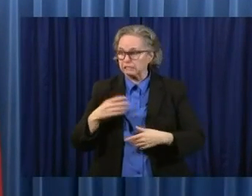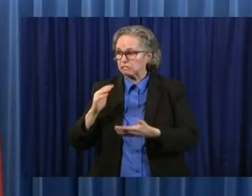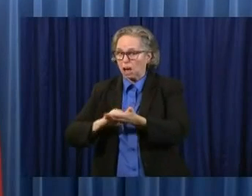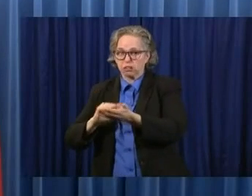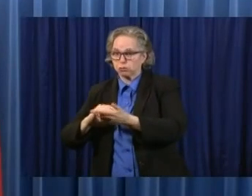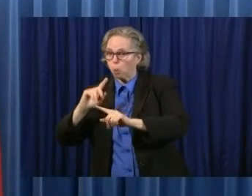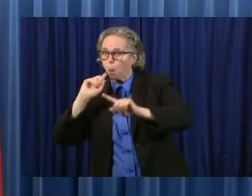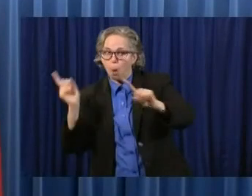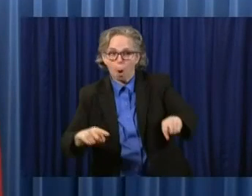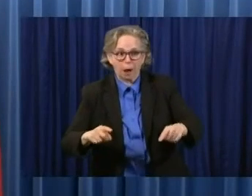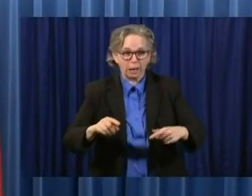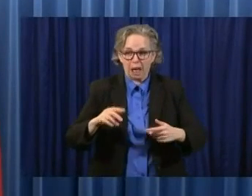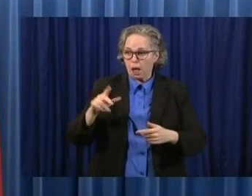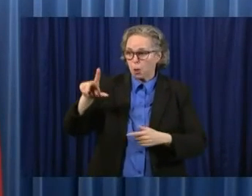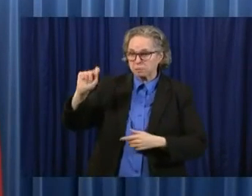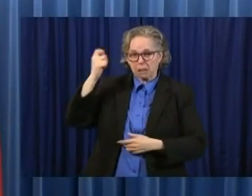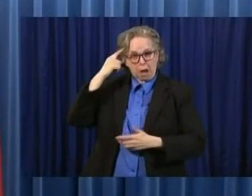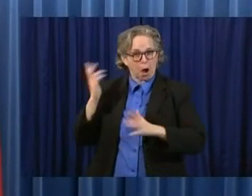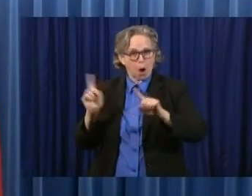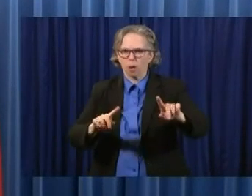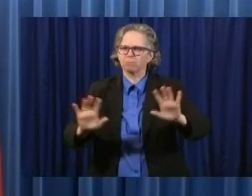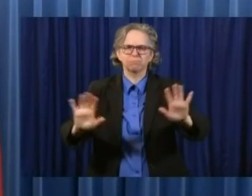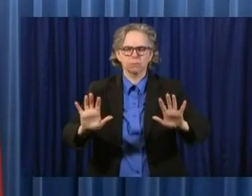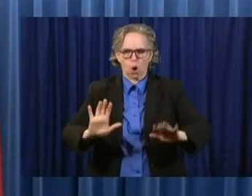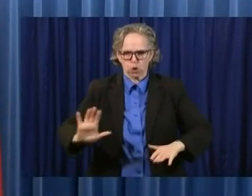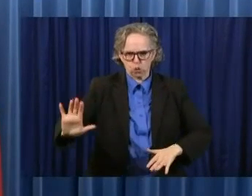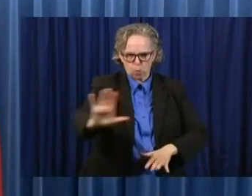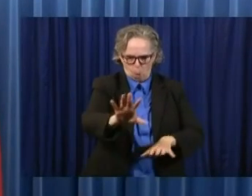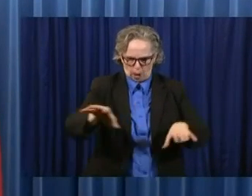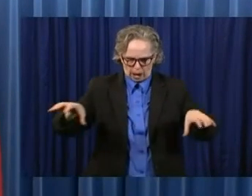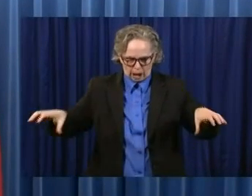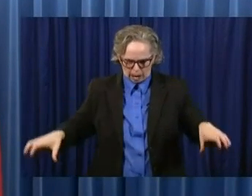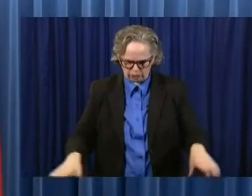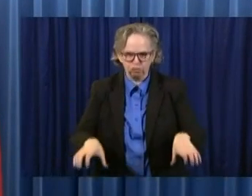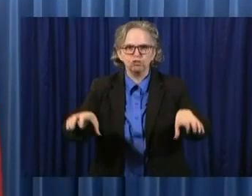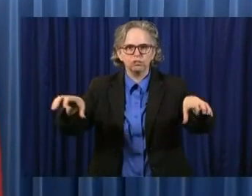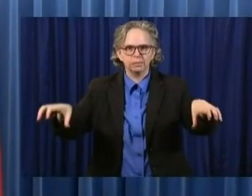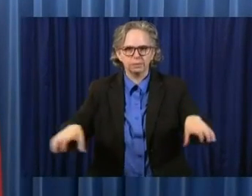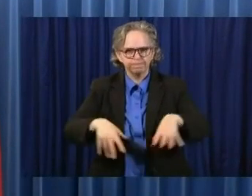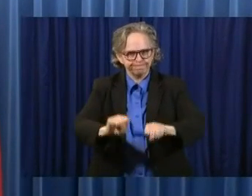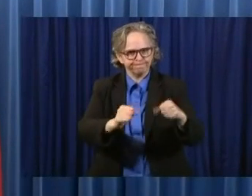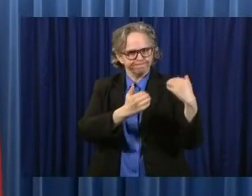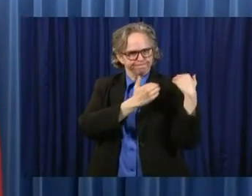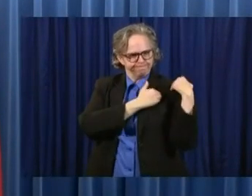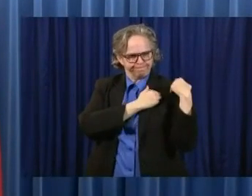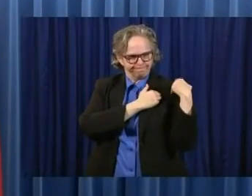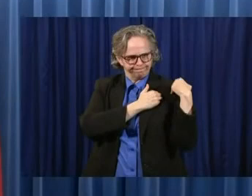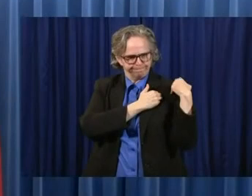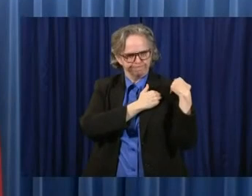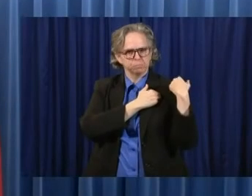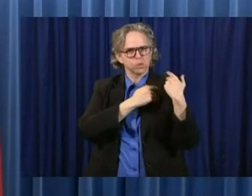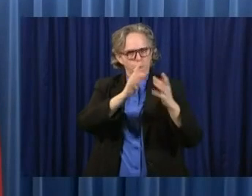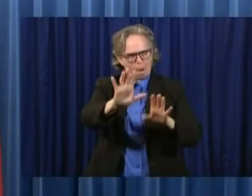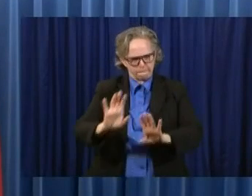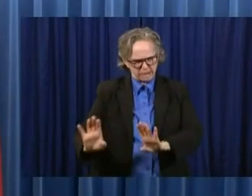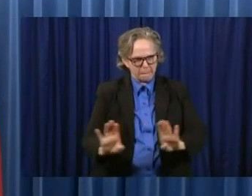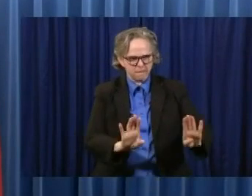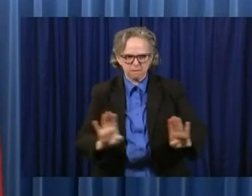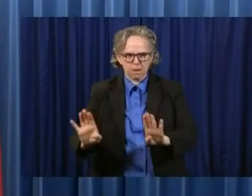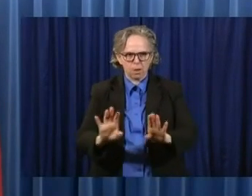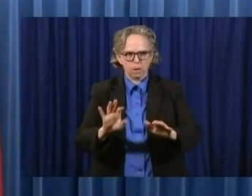lieutenant governor says. It's really what you do. You're the ones who have got us here. We have not. You took us here. And so